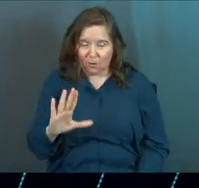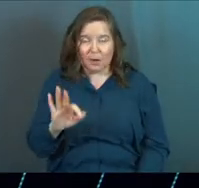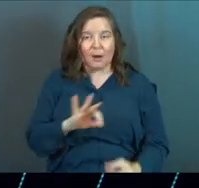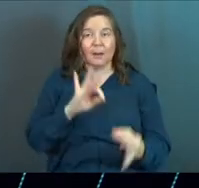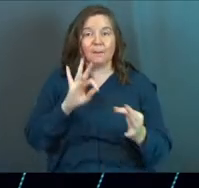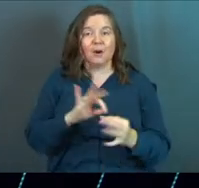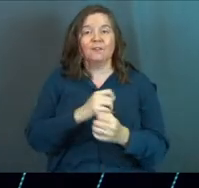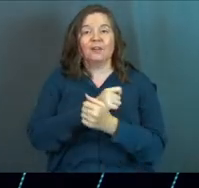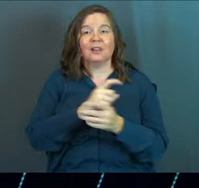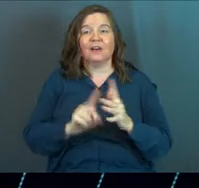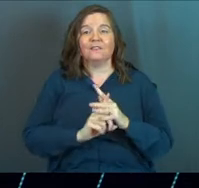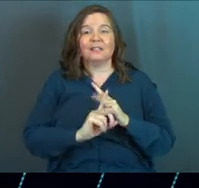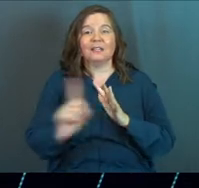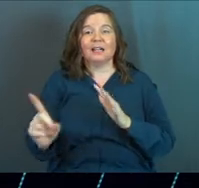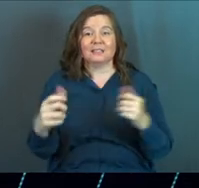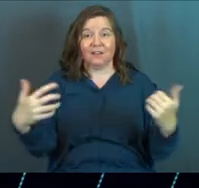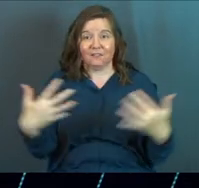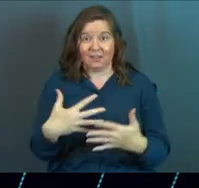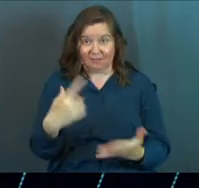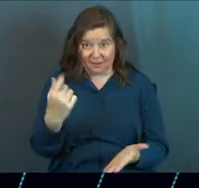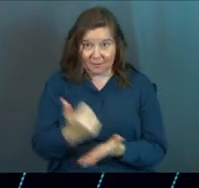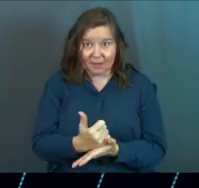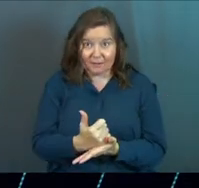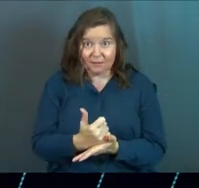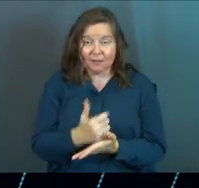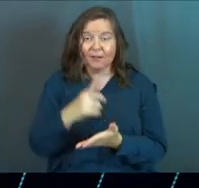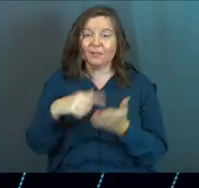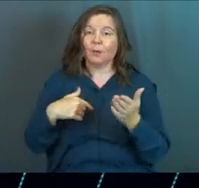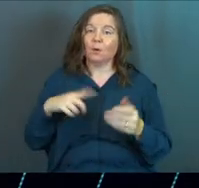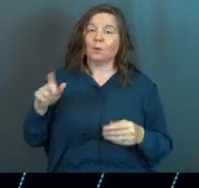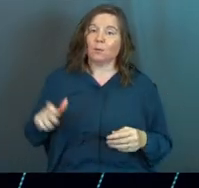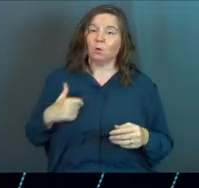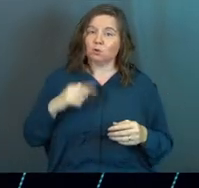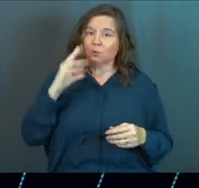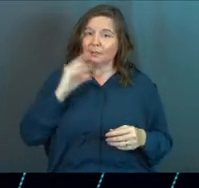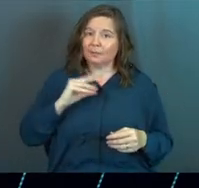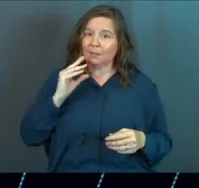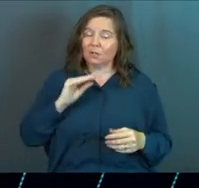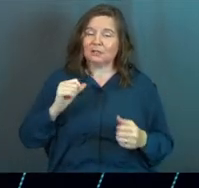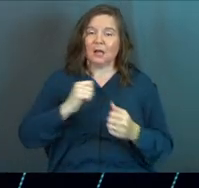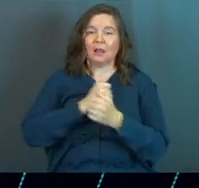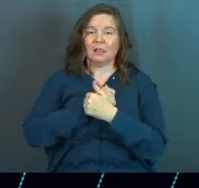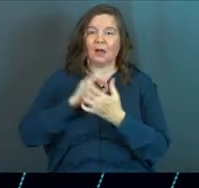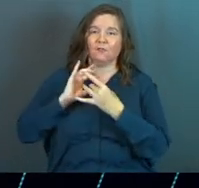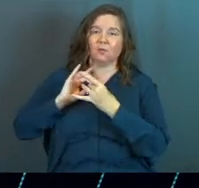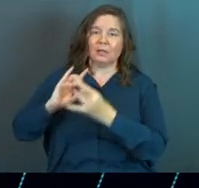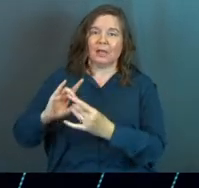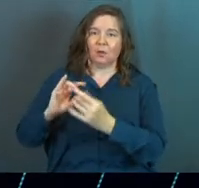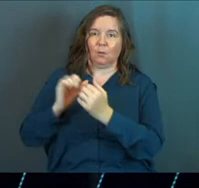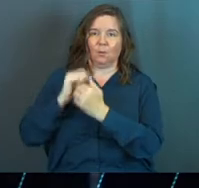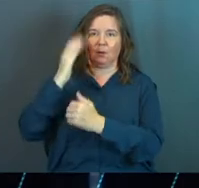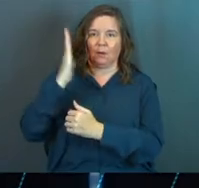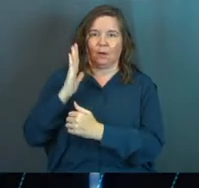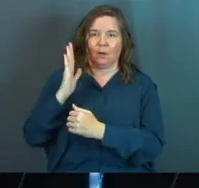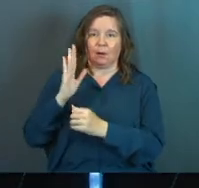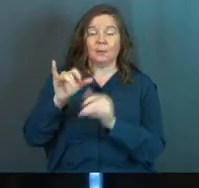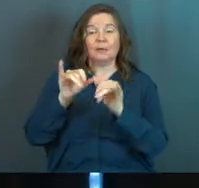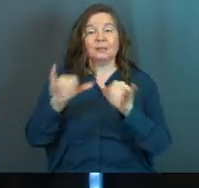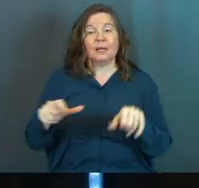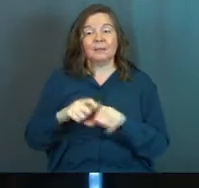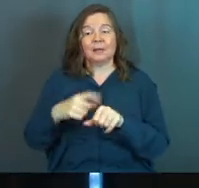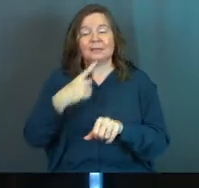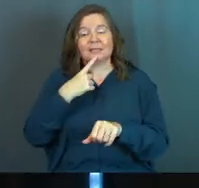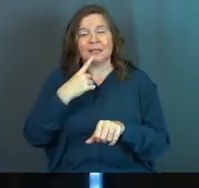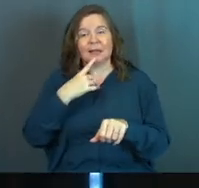Perfect love casts out fear. Amen. That's what we're supposed to experience is a love relationship with God. But he also